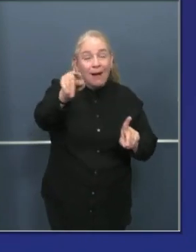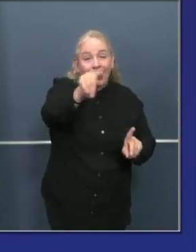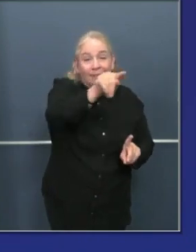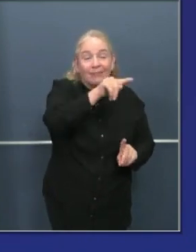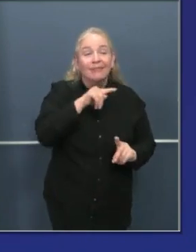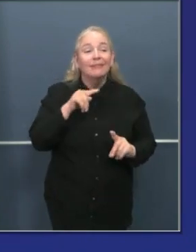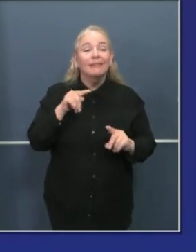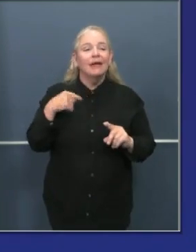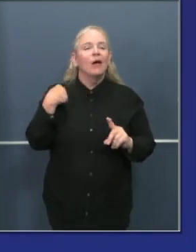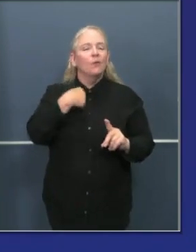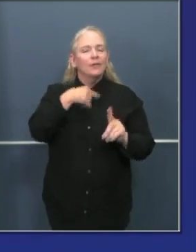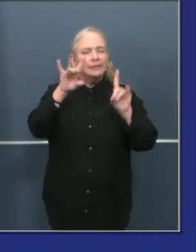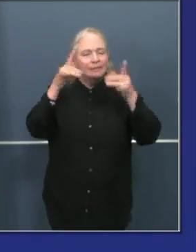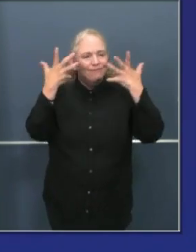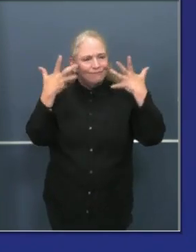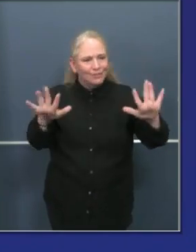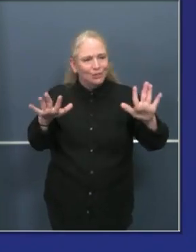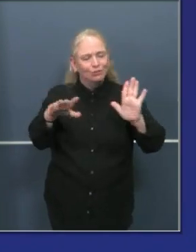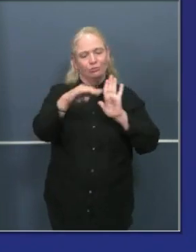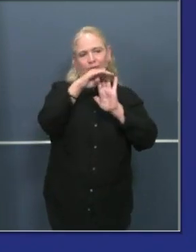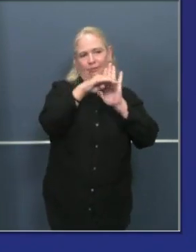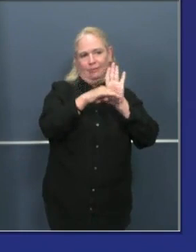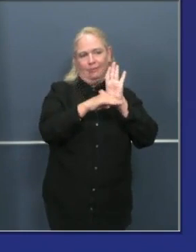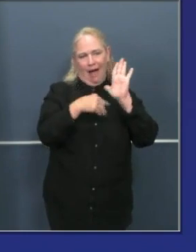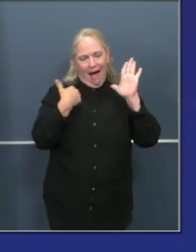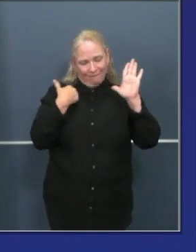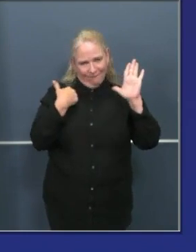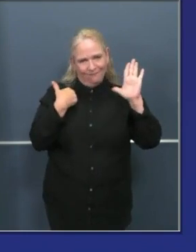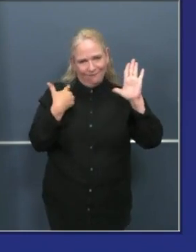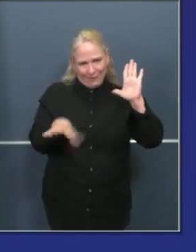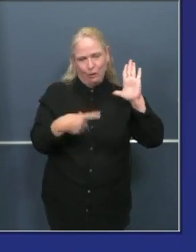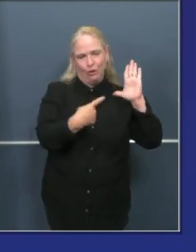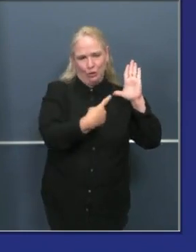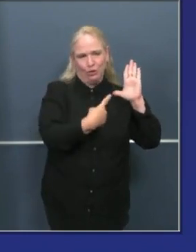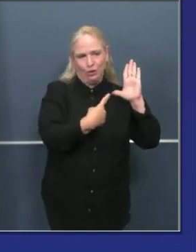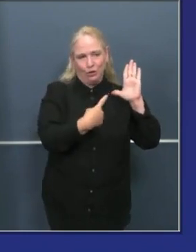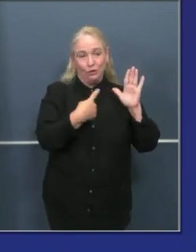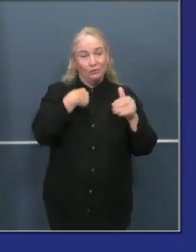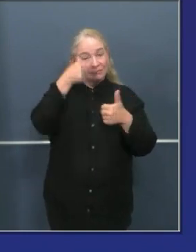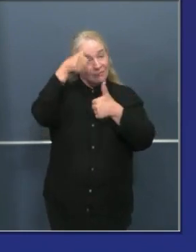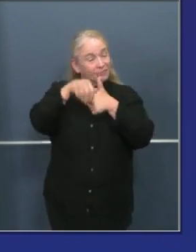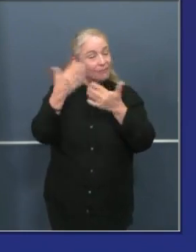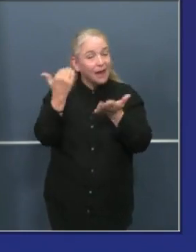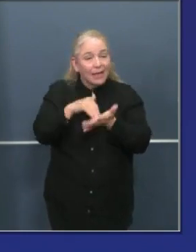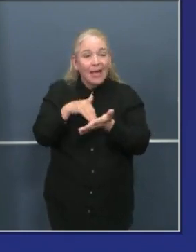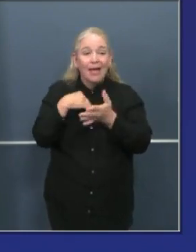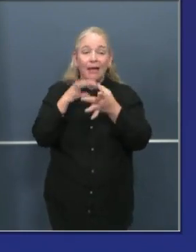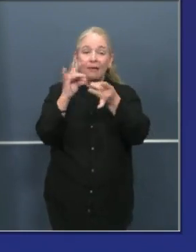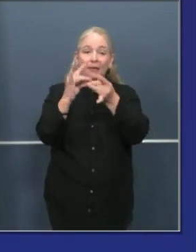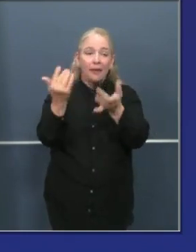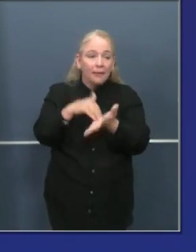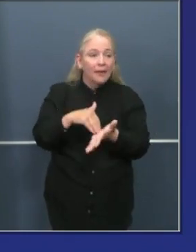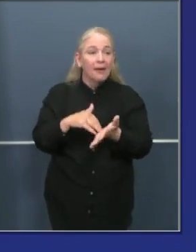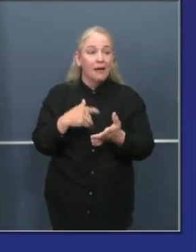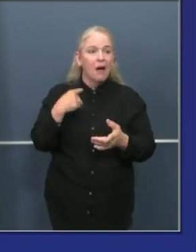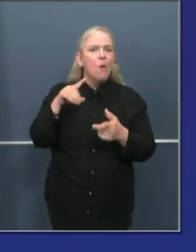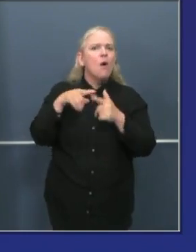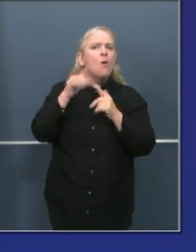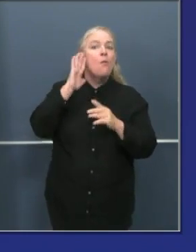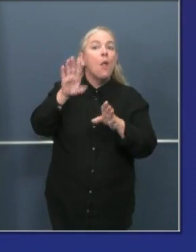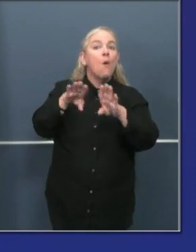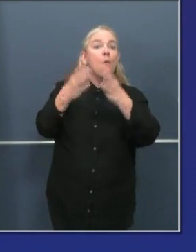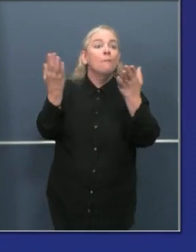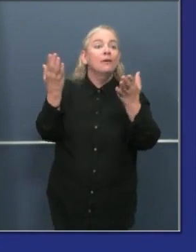guidelines in this state. So much of the focus, I've said in the past, has been around when to reopen our economy,